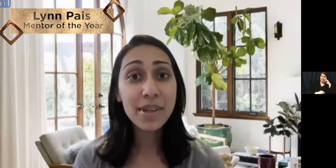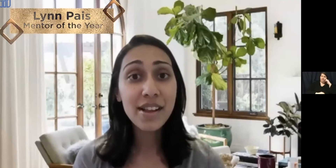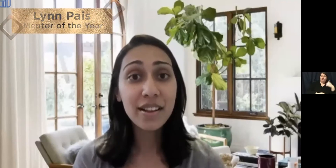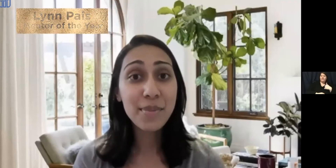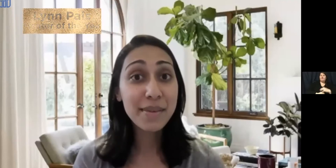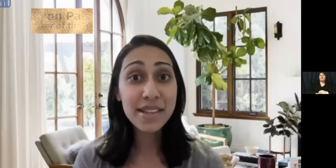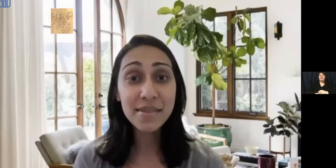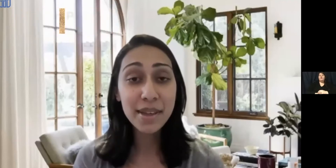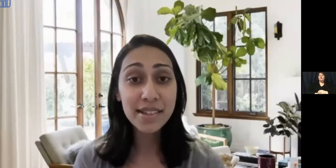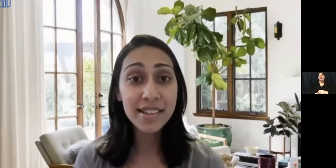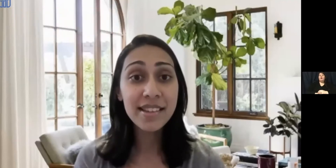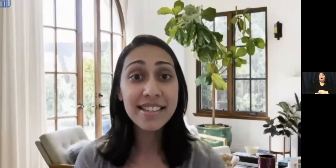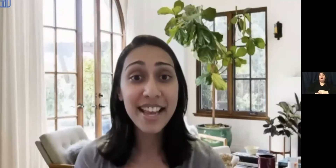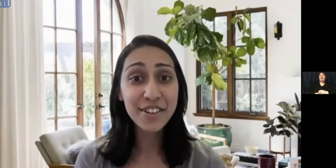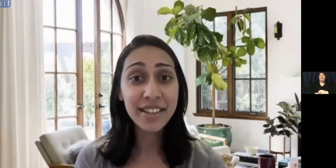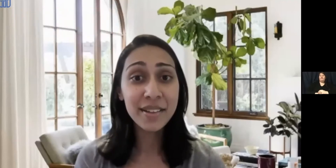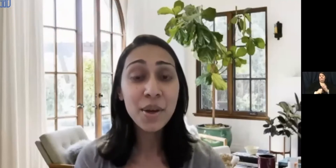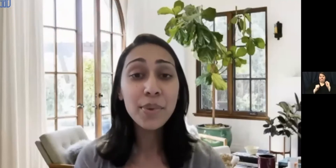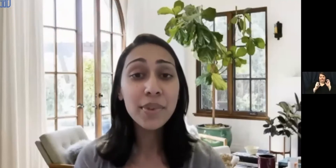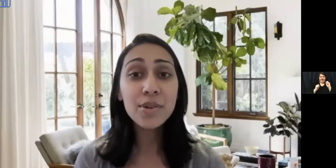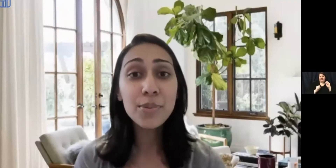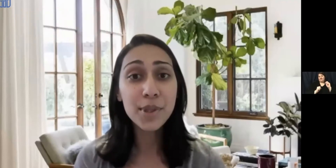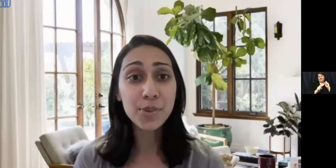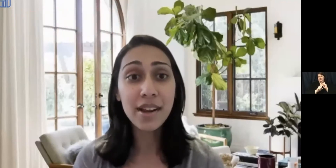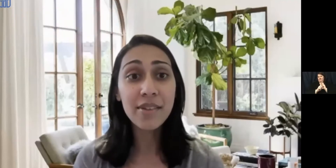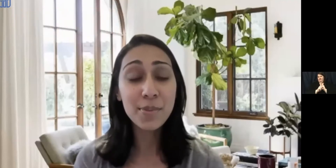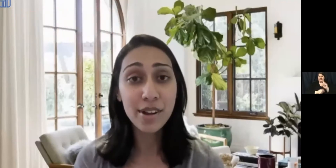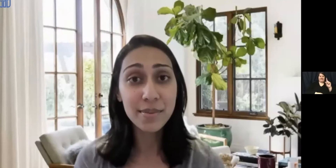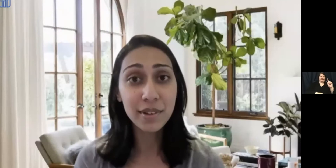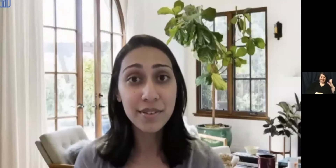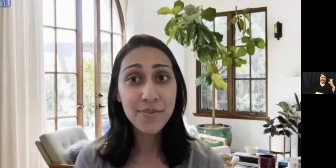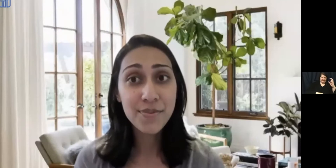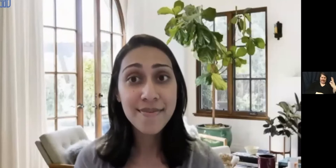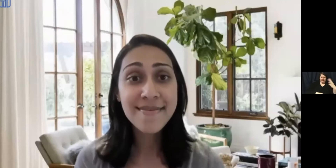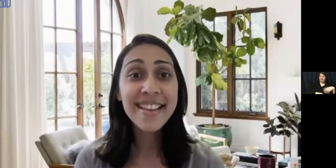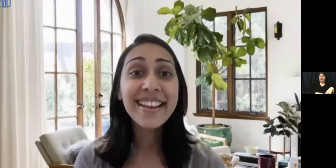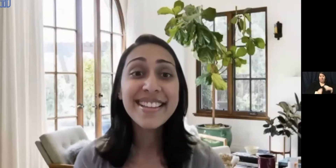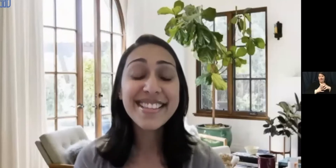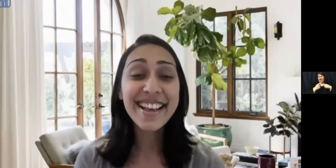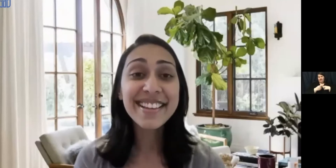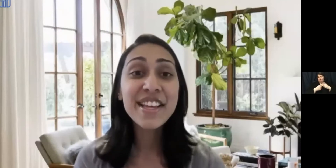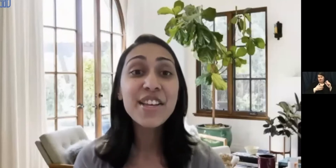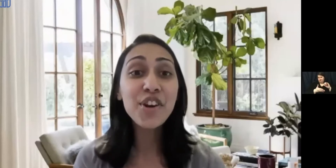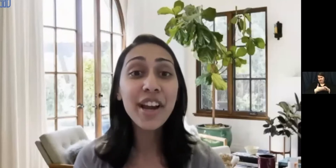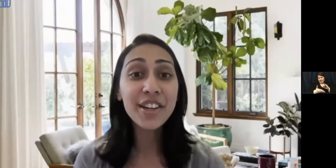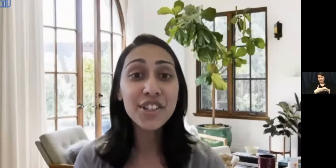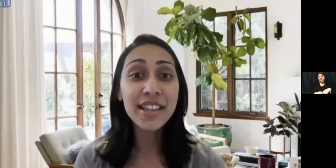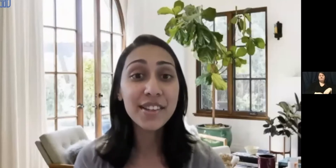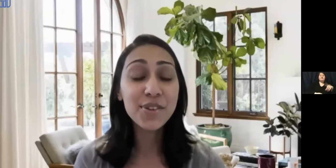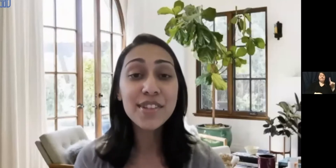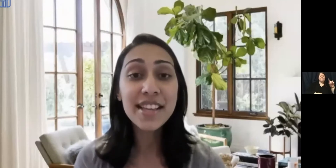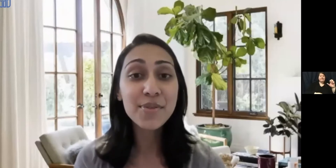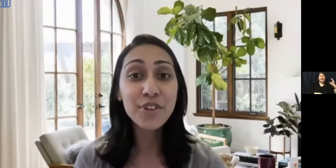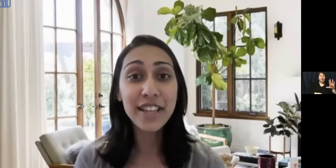I must call out my amazing mentee, Zachary, without whom this would not have been possible. Zach, your